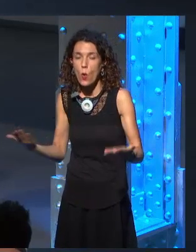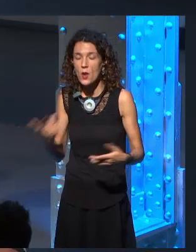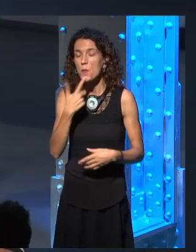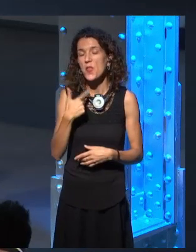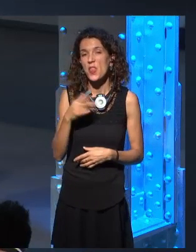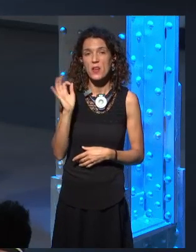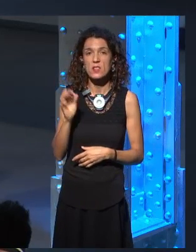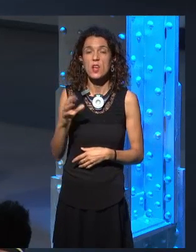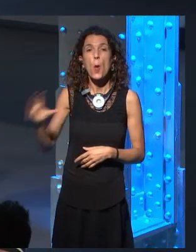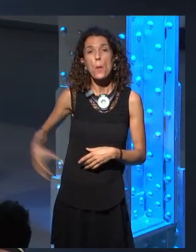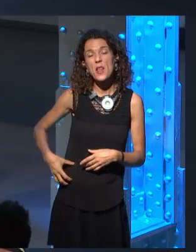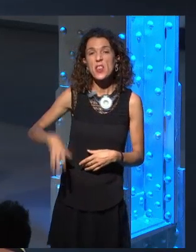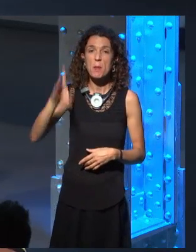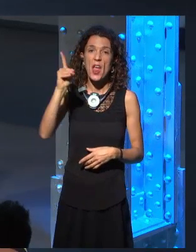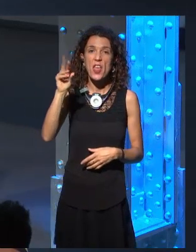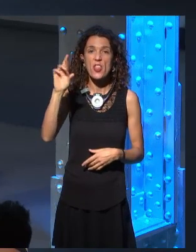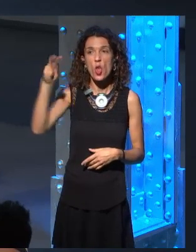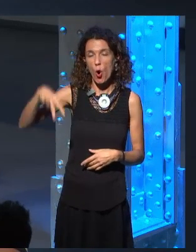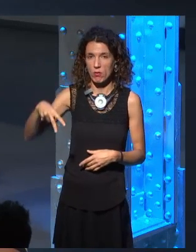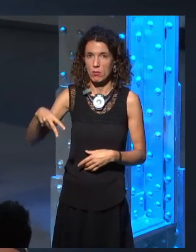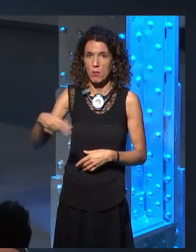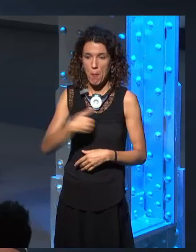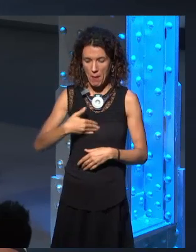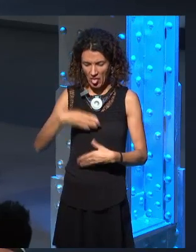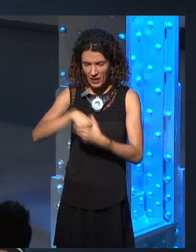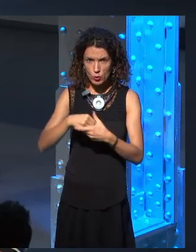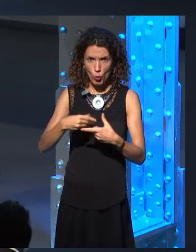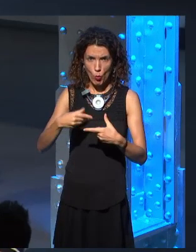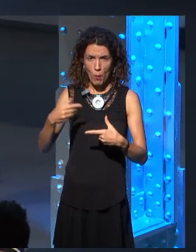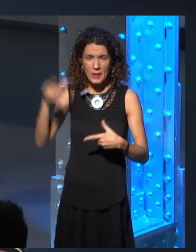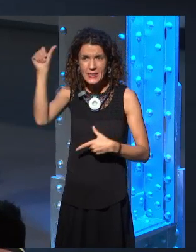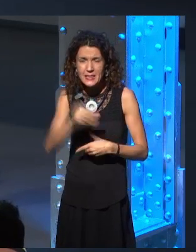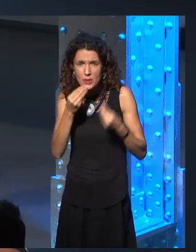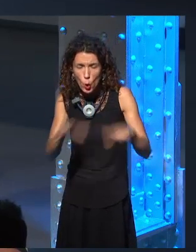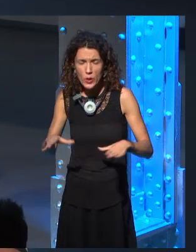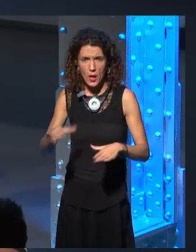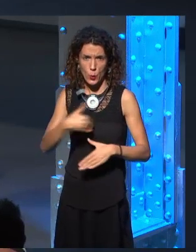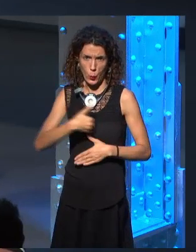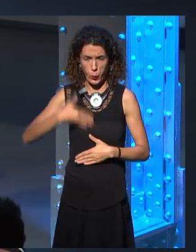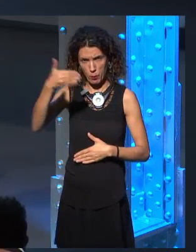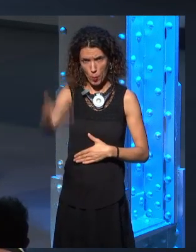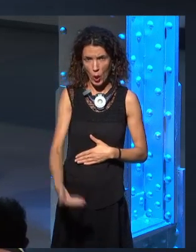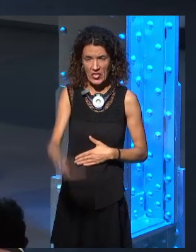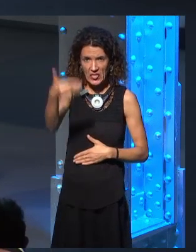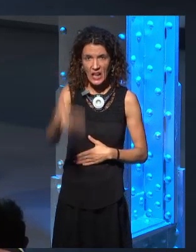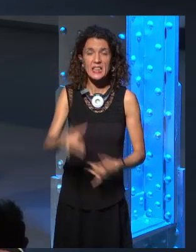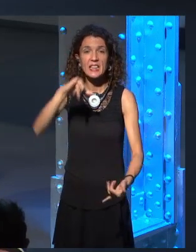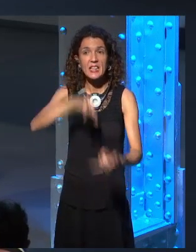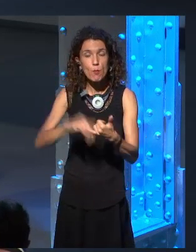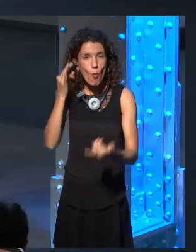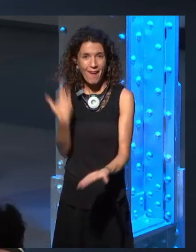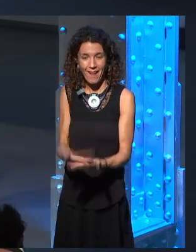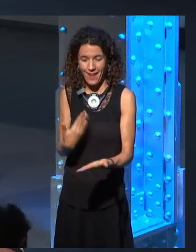important role in the story, is the woman who kind of makes sure that Elia marries Rhaegar. But we